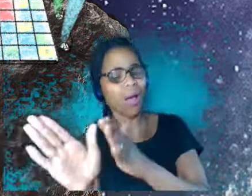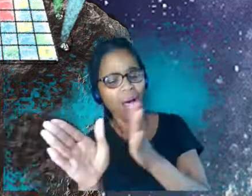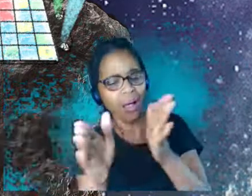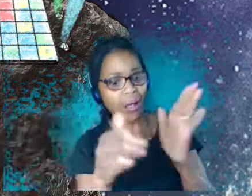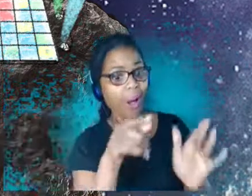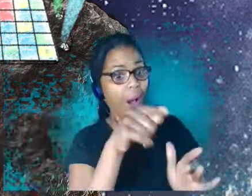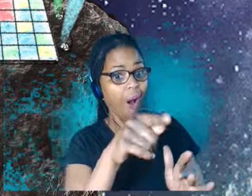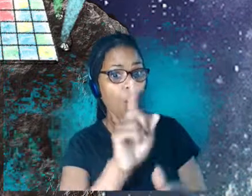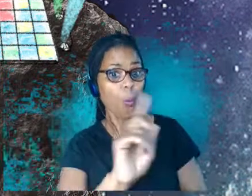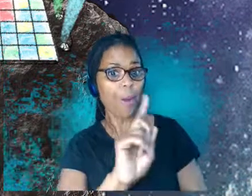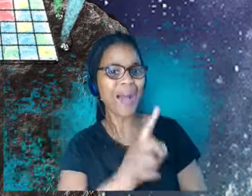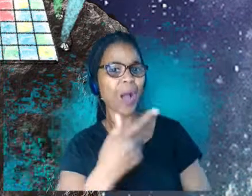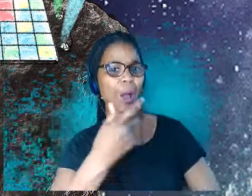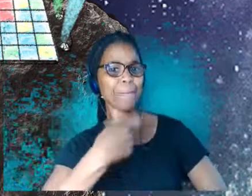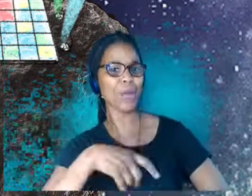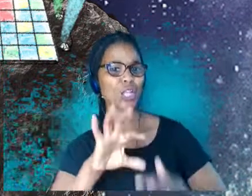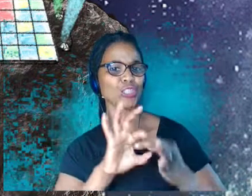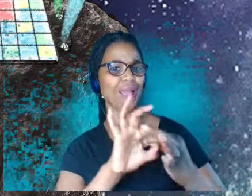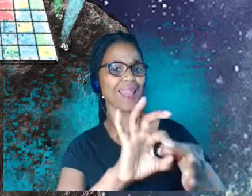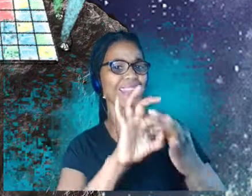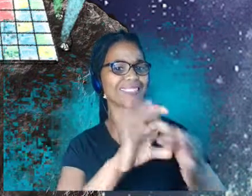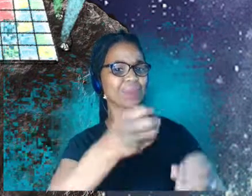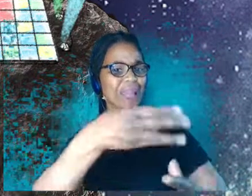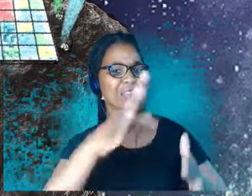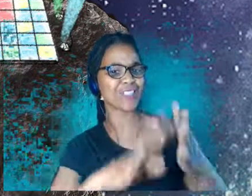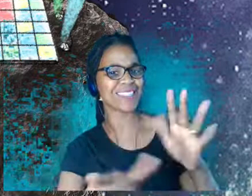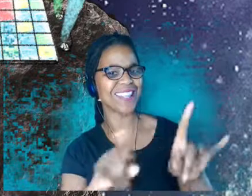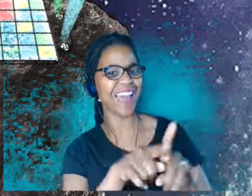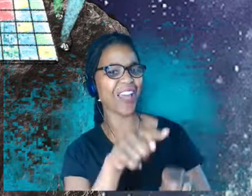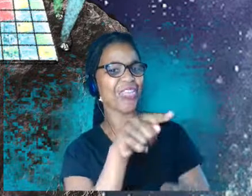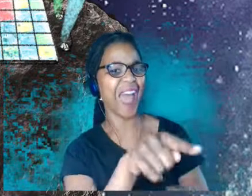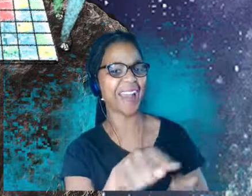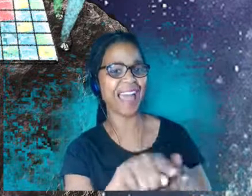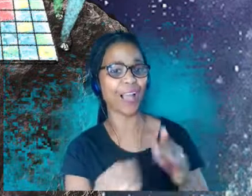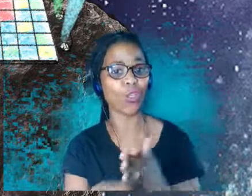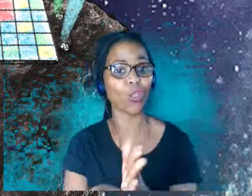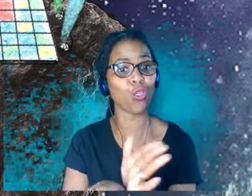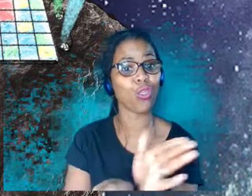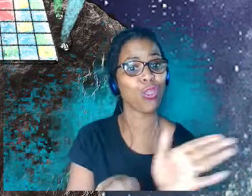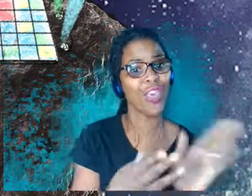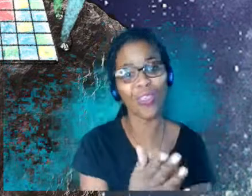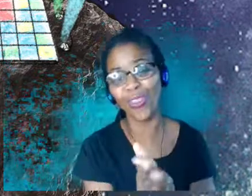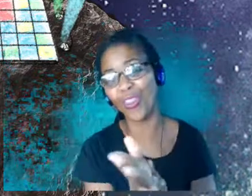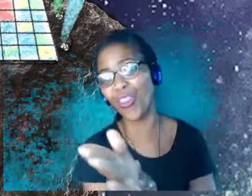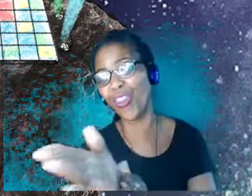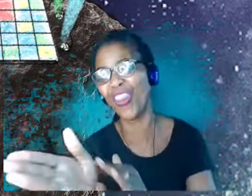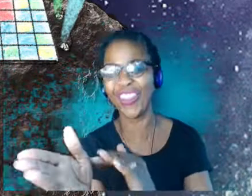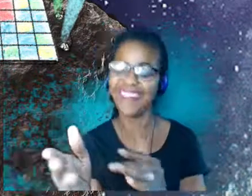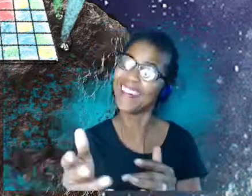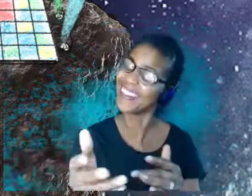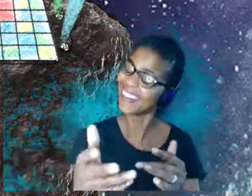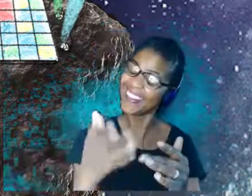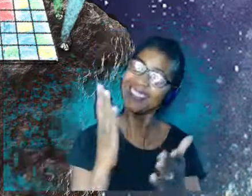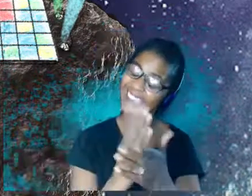in this way? And it was it was really great to to kind of